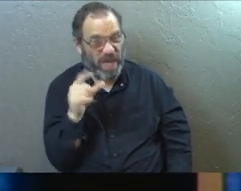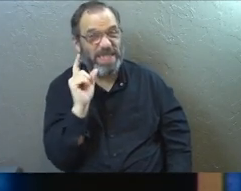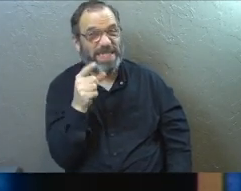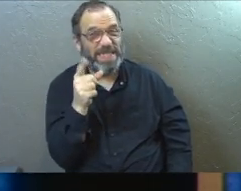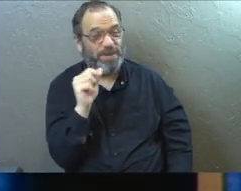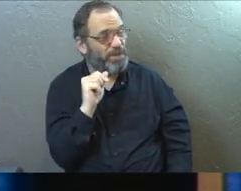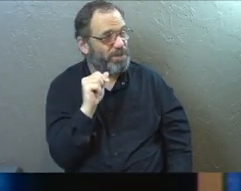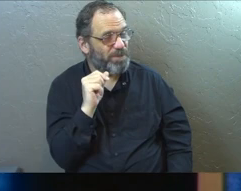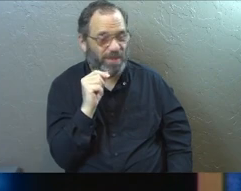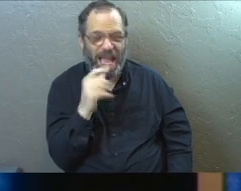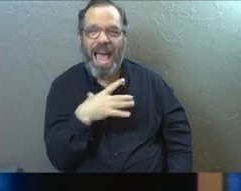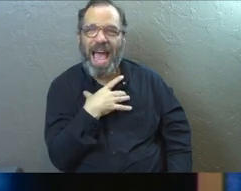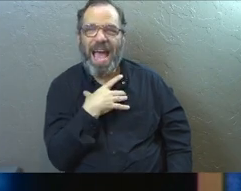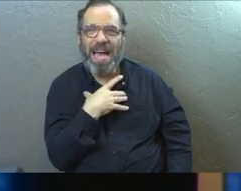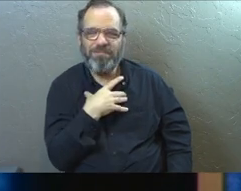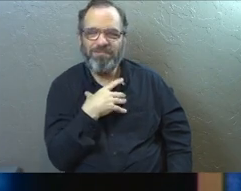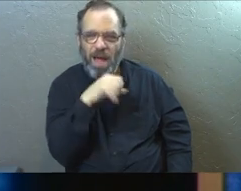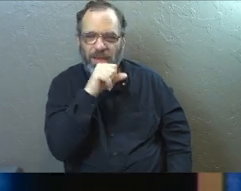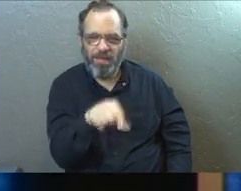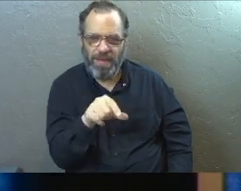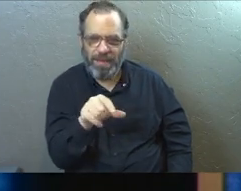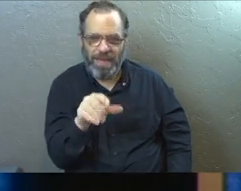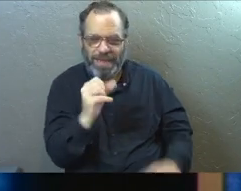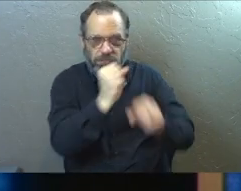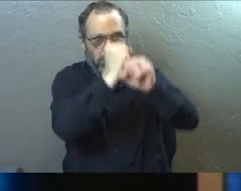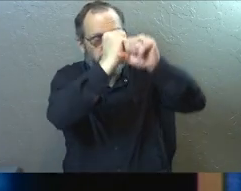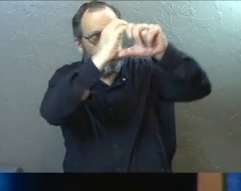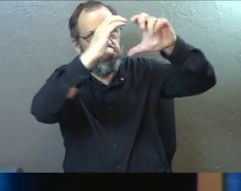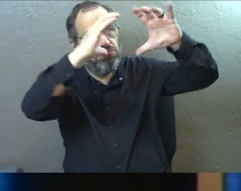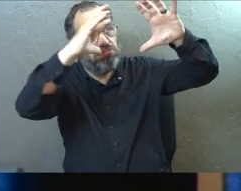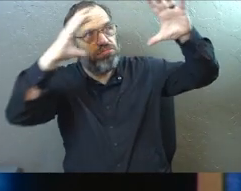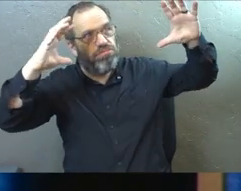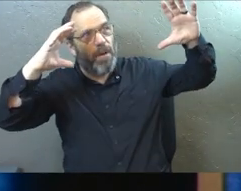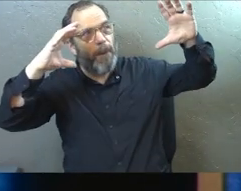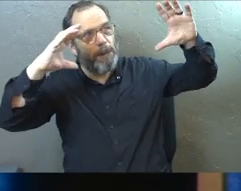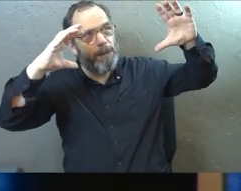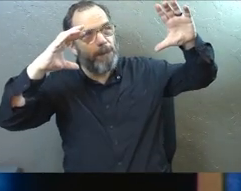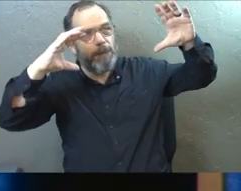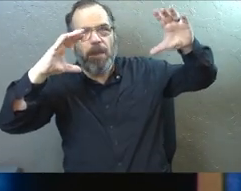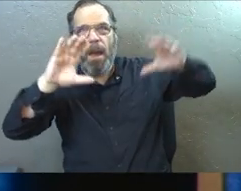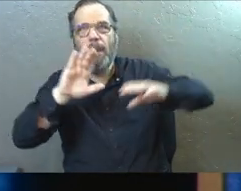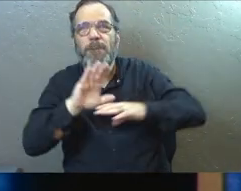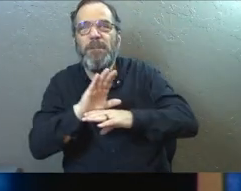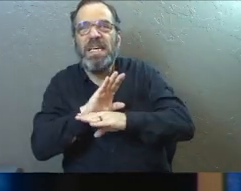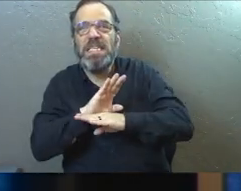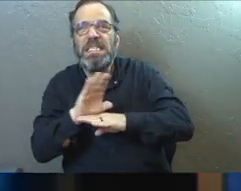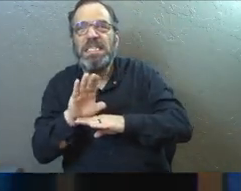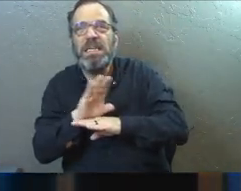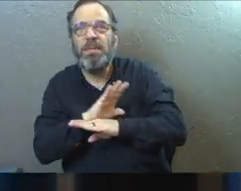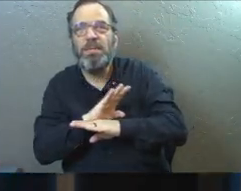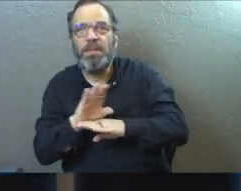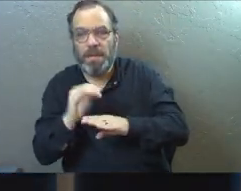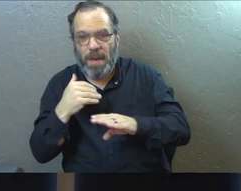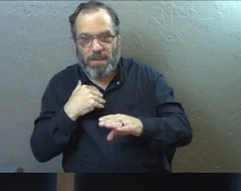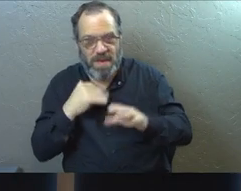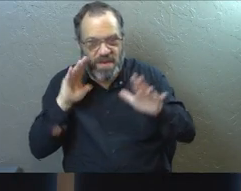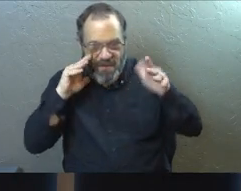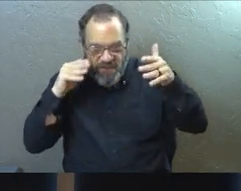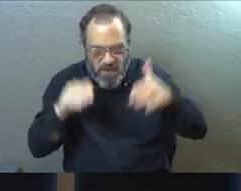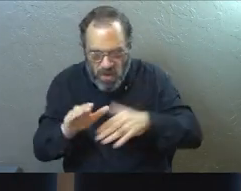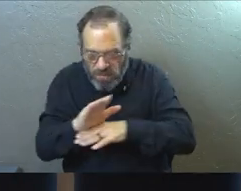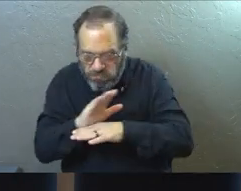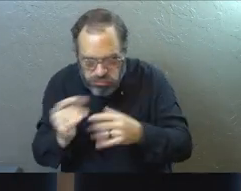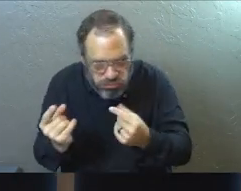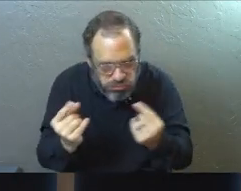But I love it because I think it paints the picture so well of what busyness does. I get so focused